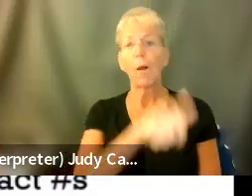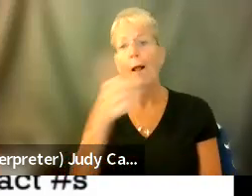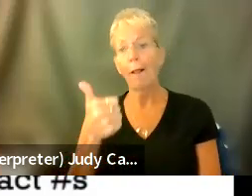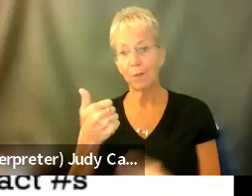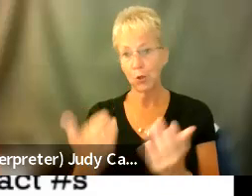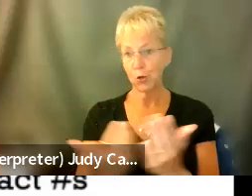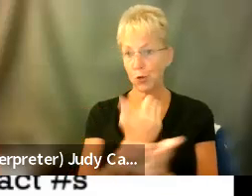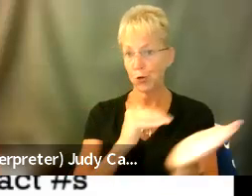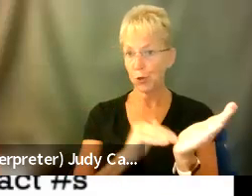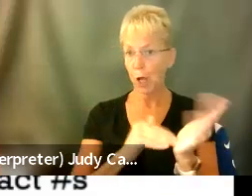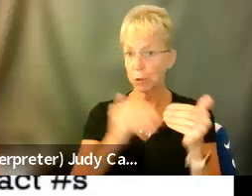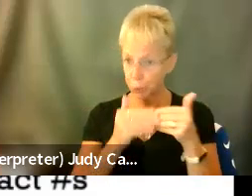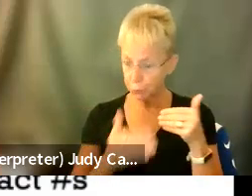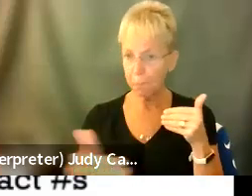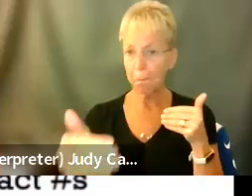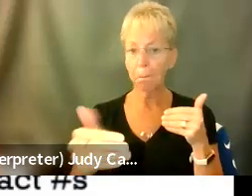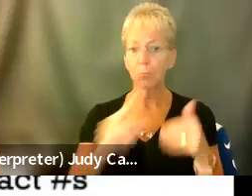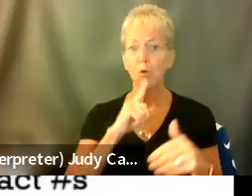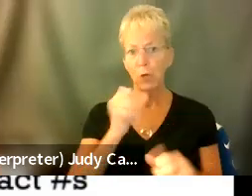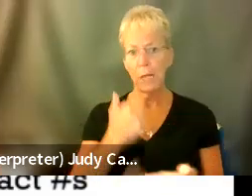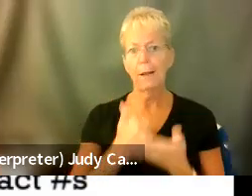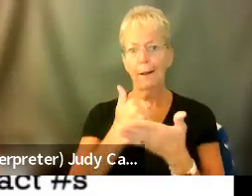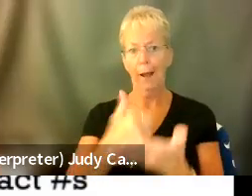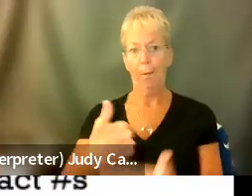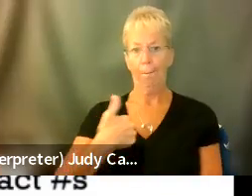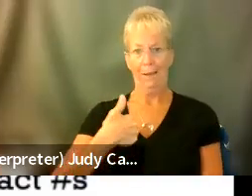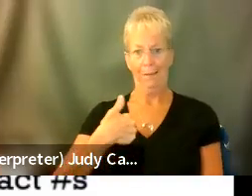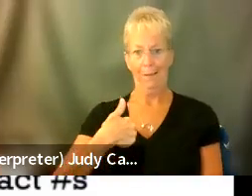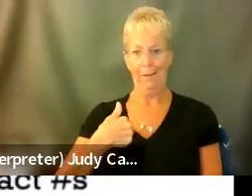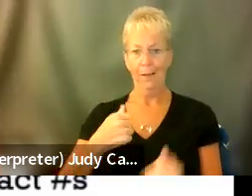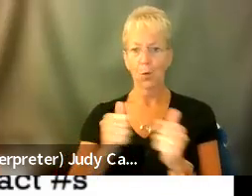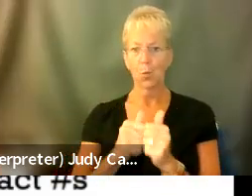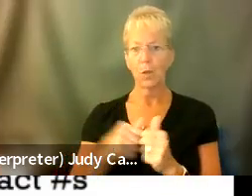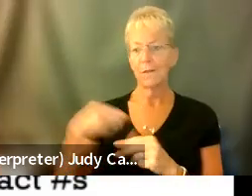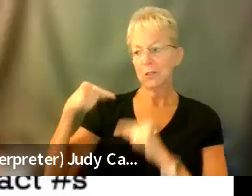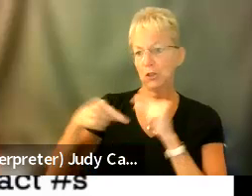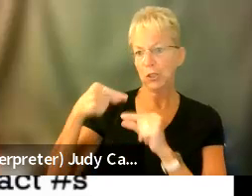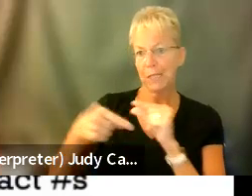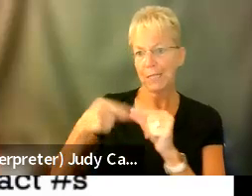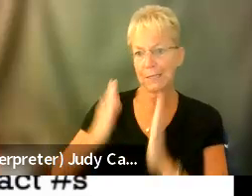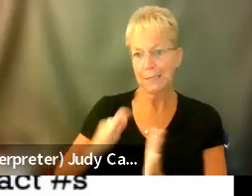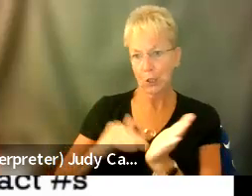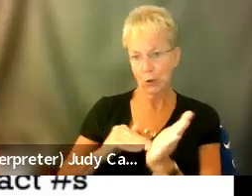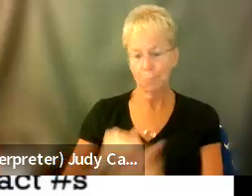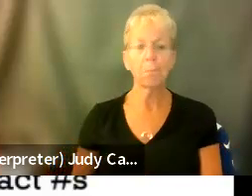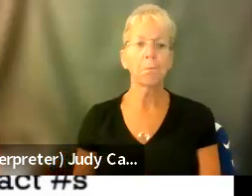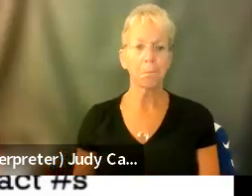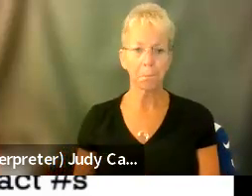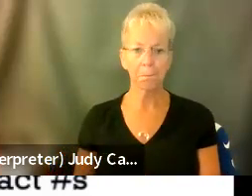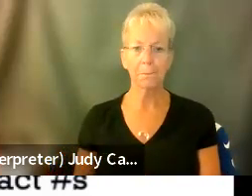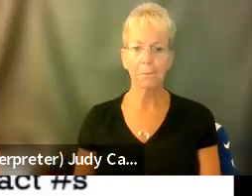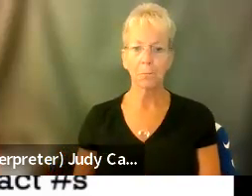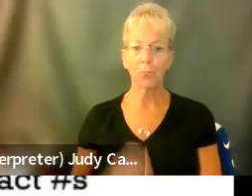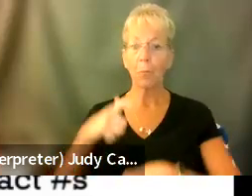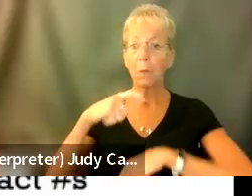moving forward, because it really helped me with the geneticist. So the